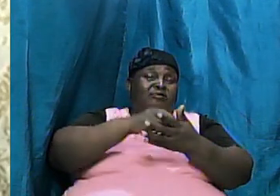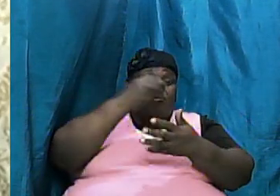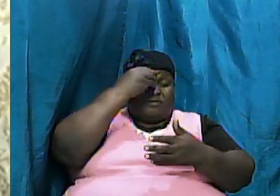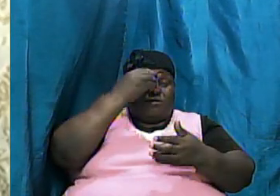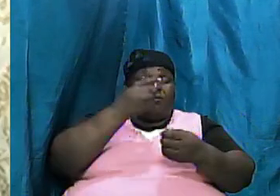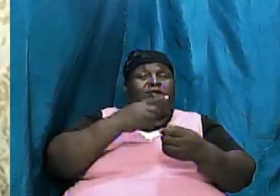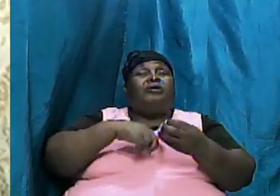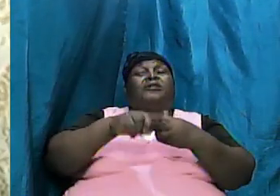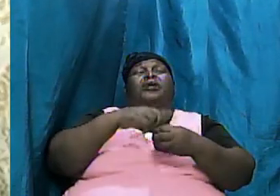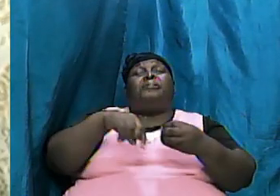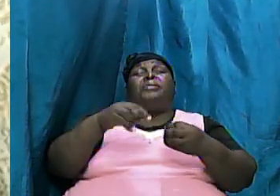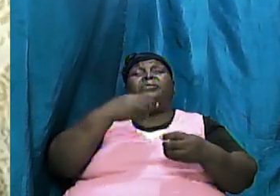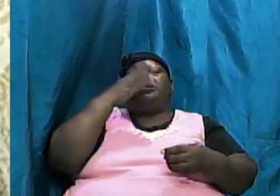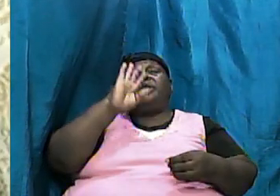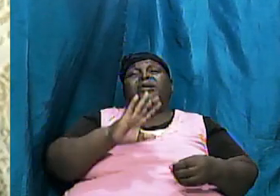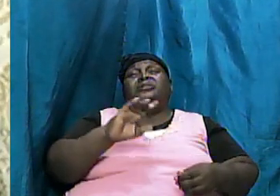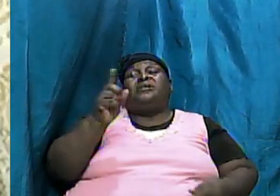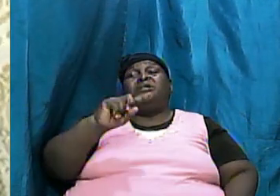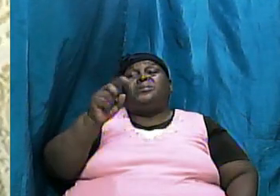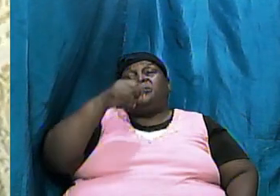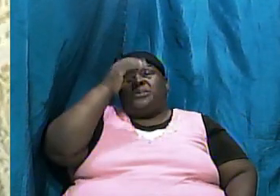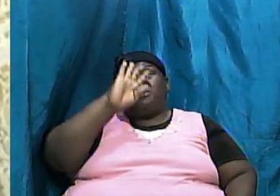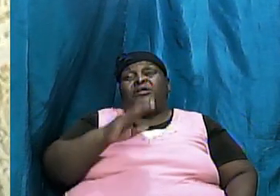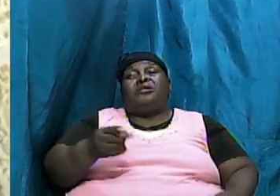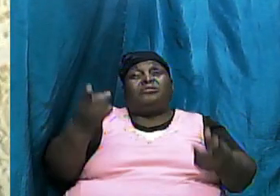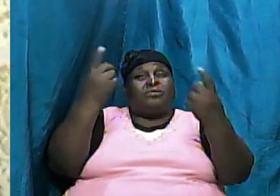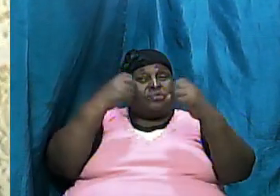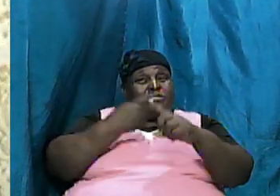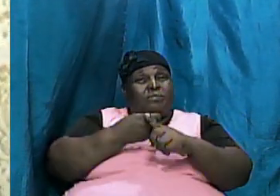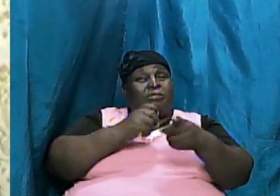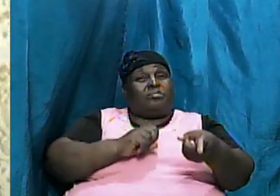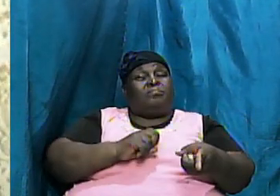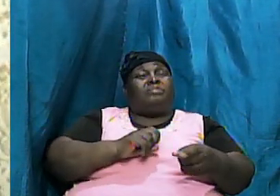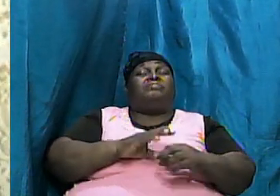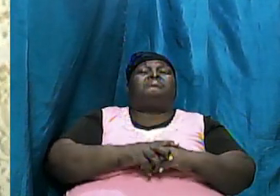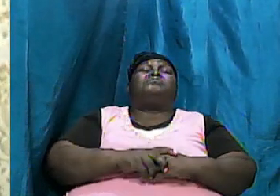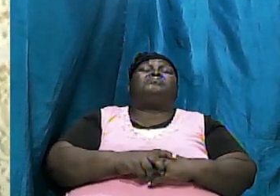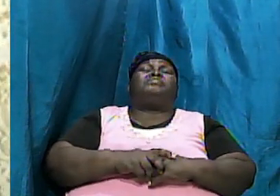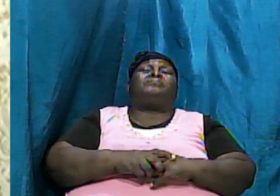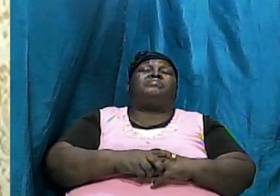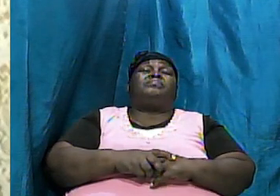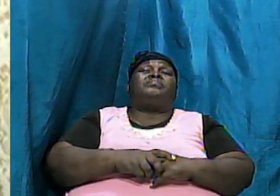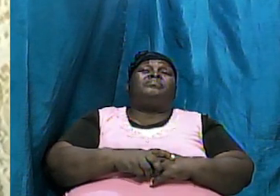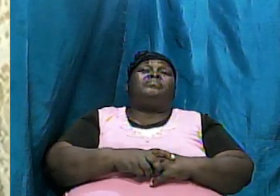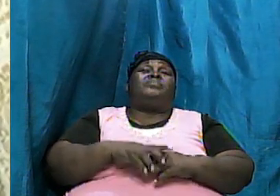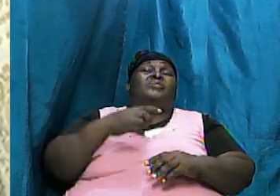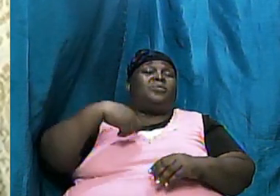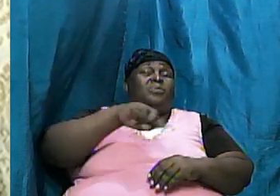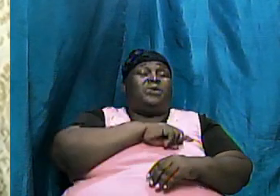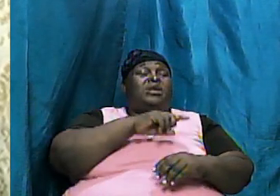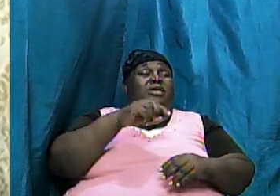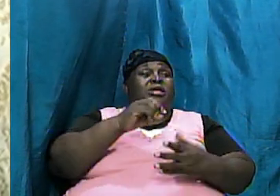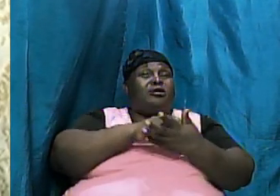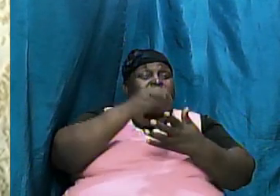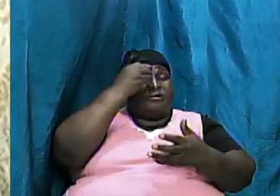us where it is that God came from then we learn that